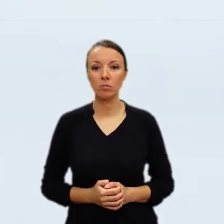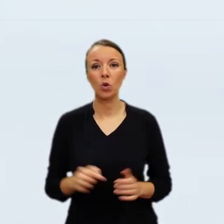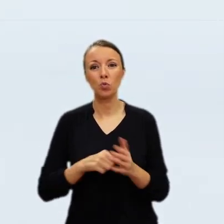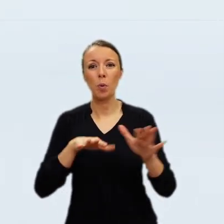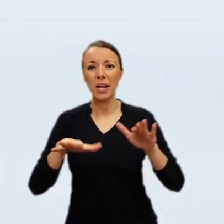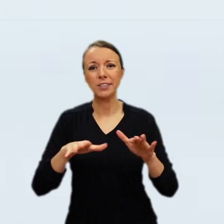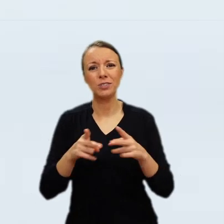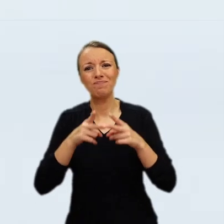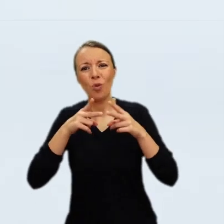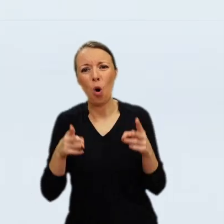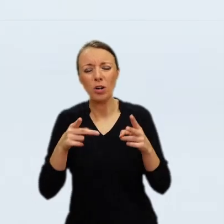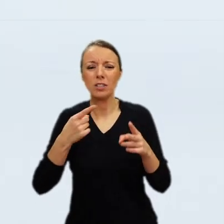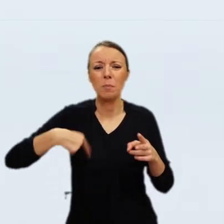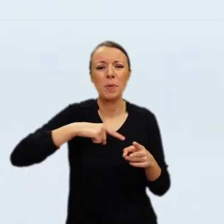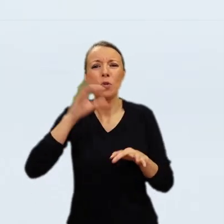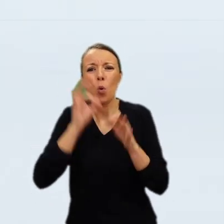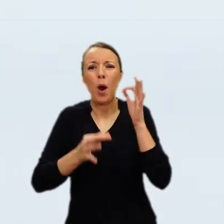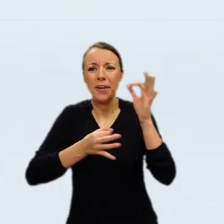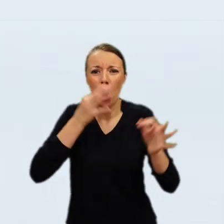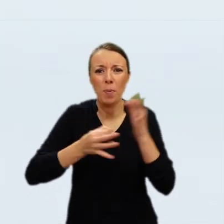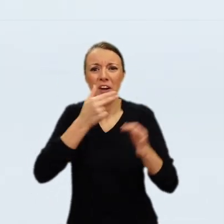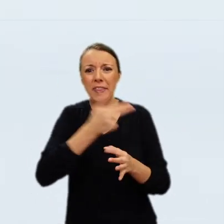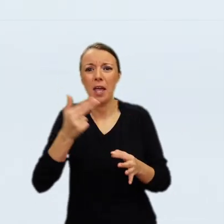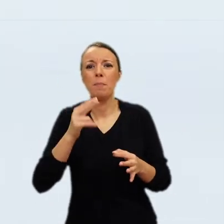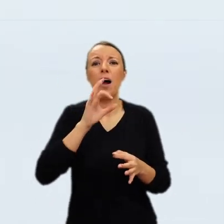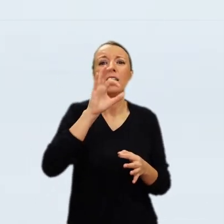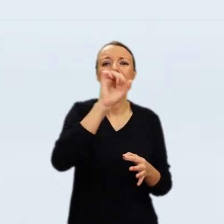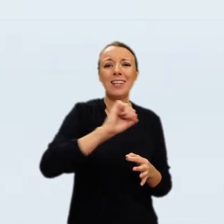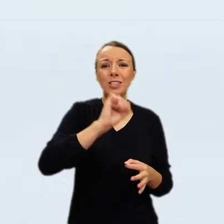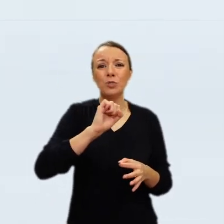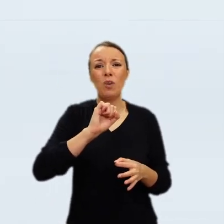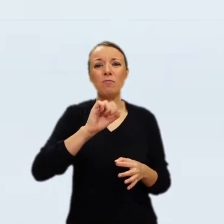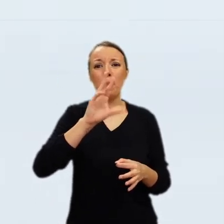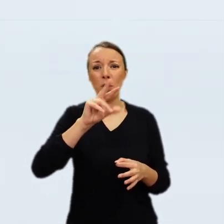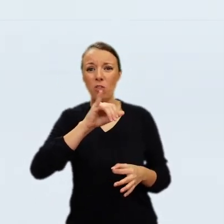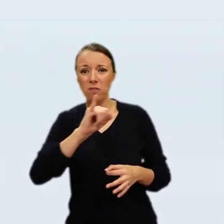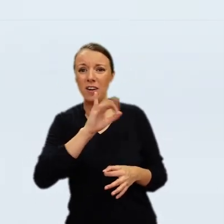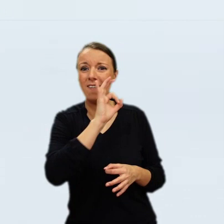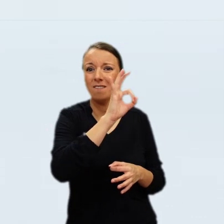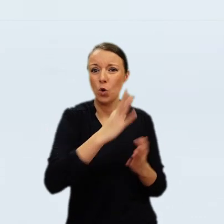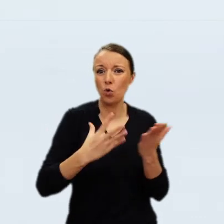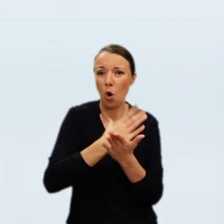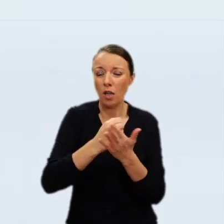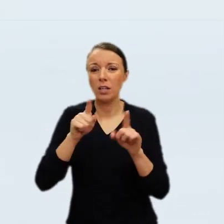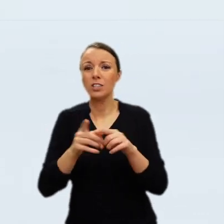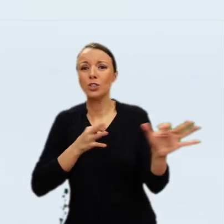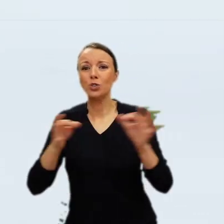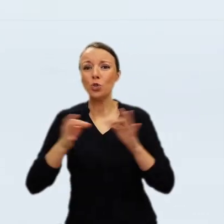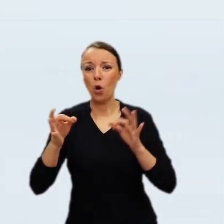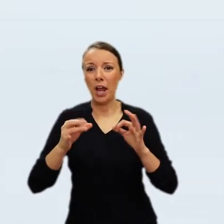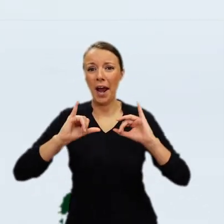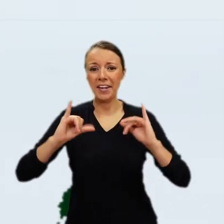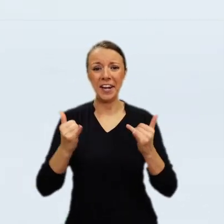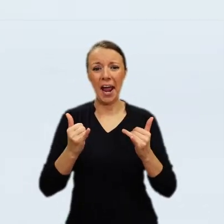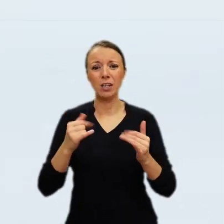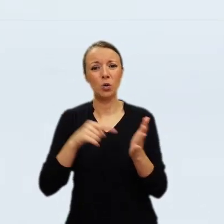though, we have to say, their quality varied greatly, as the king's financial means did not always support his tastes and ambitions.